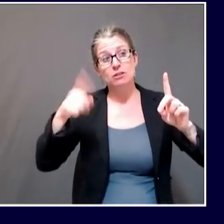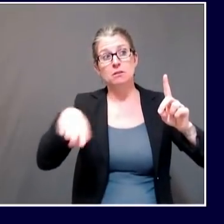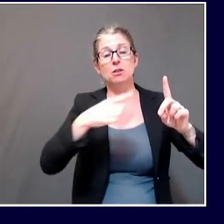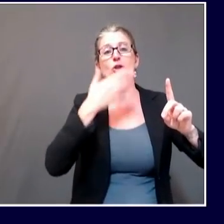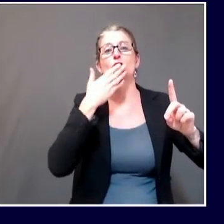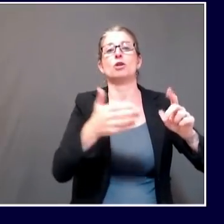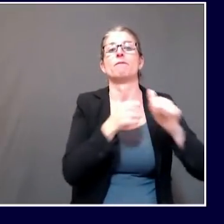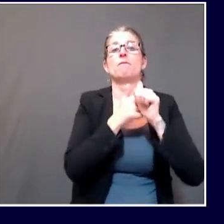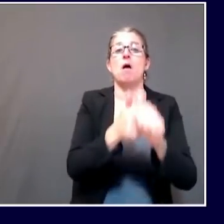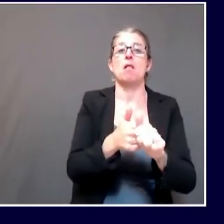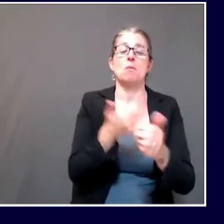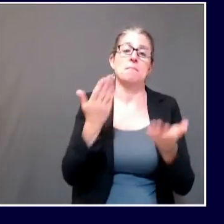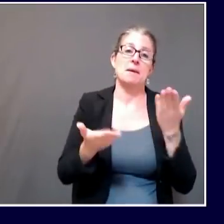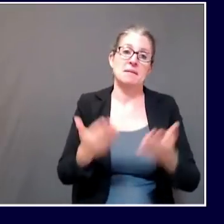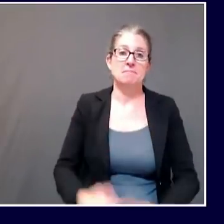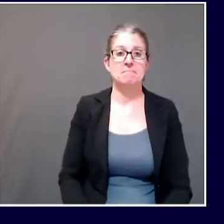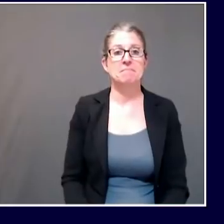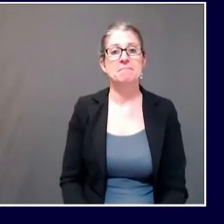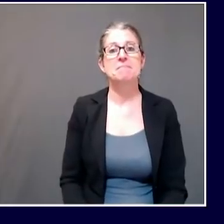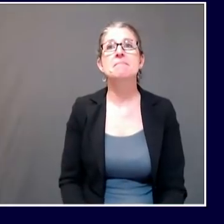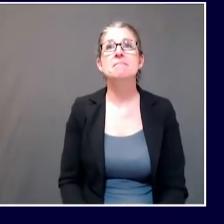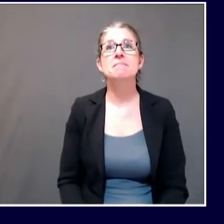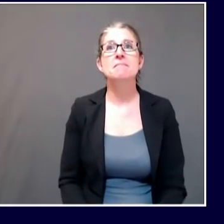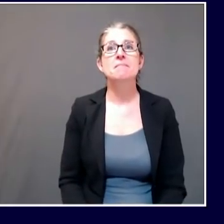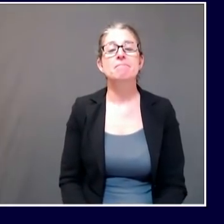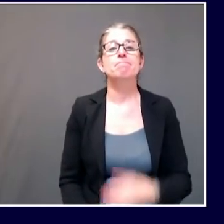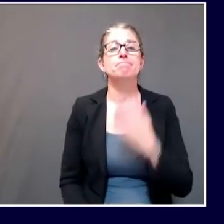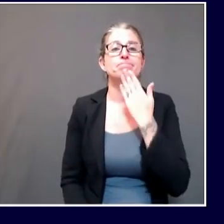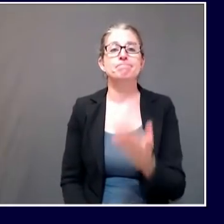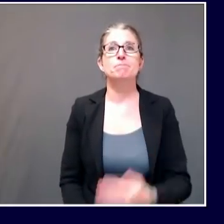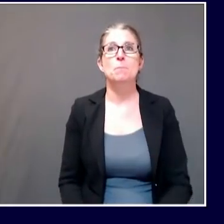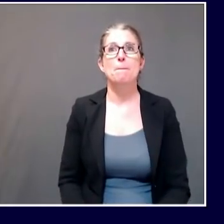I'm to turn now to Dustin at New England Cable News.